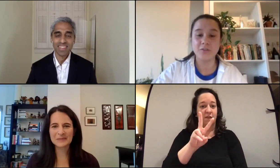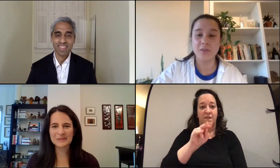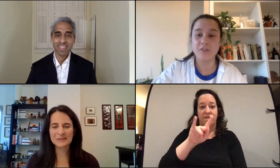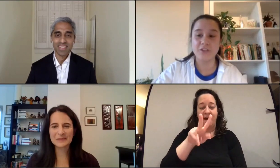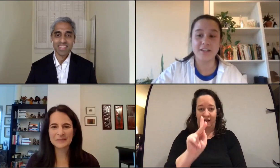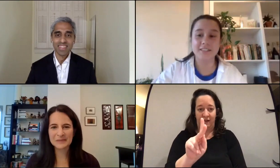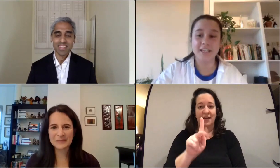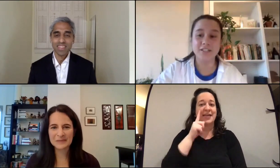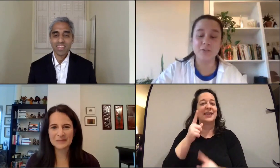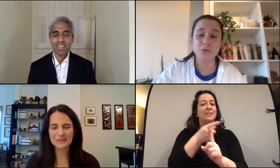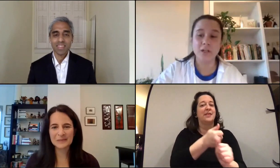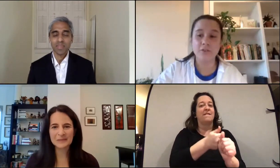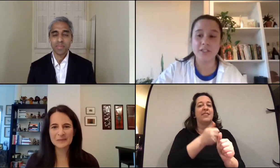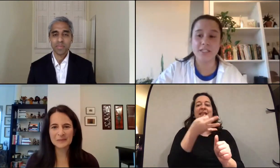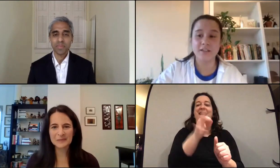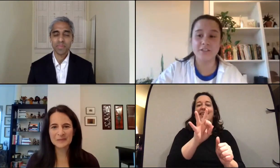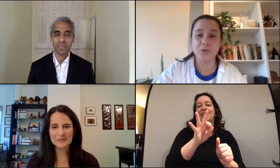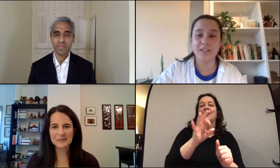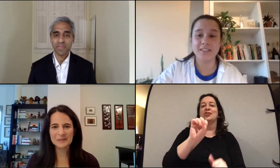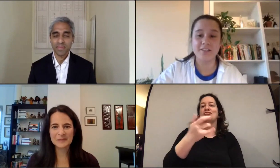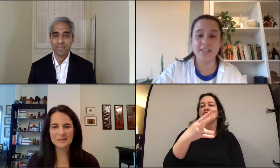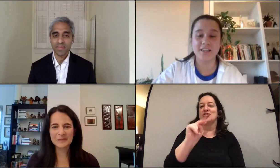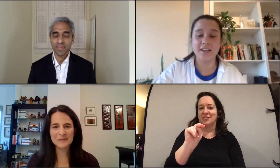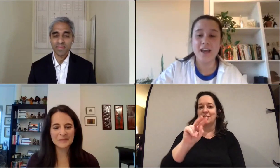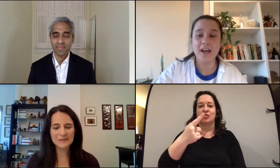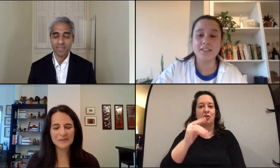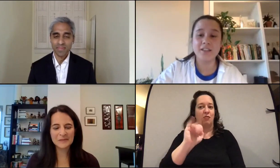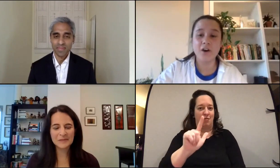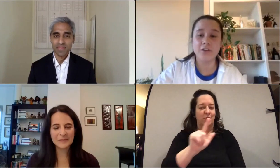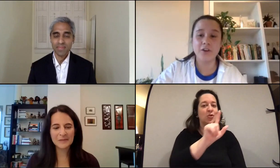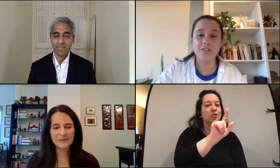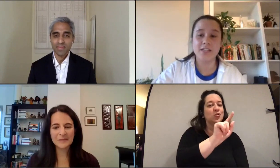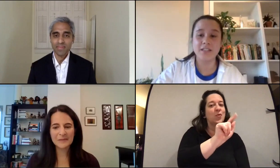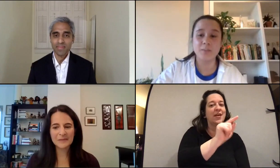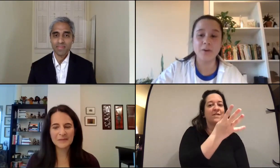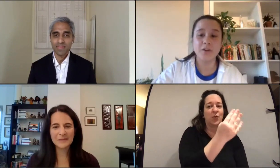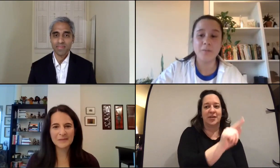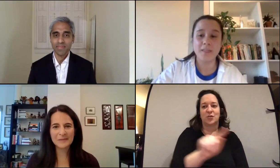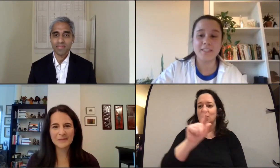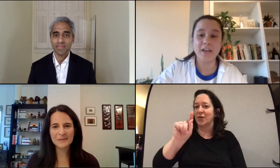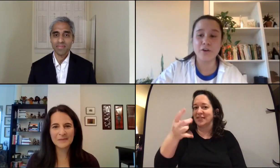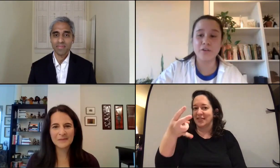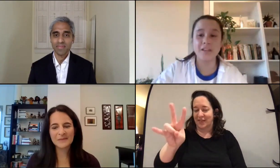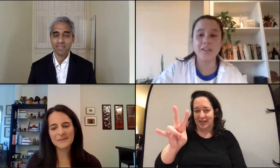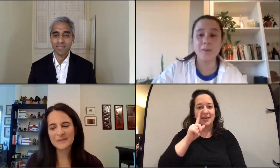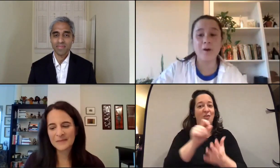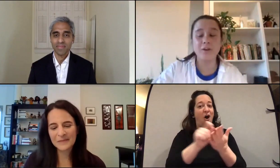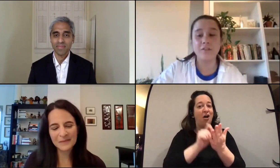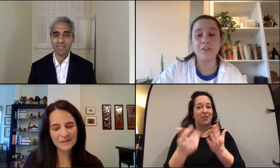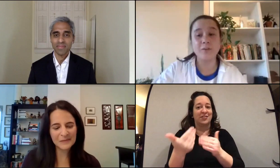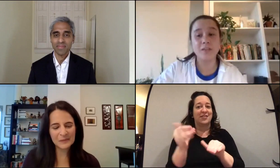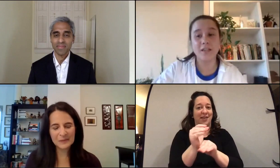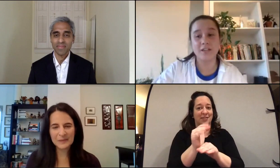General of the United States from 2014 to 2017 and is the author of tonight's book together the healing